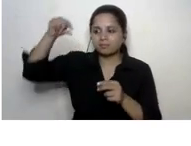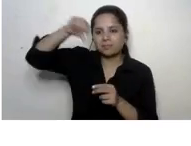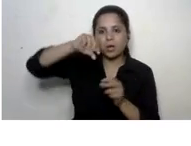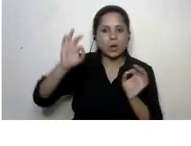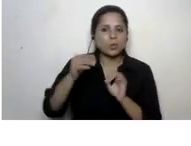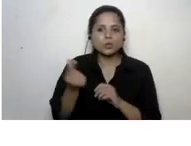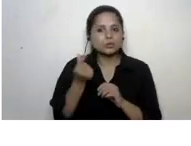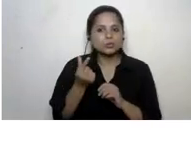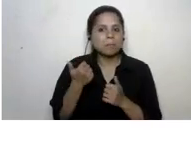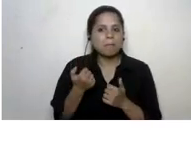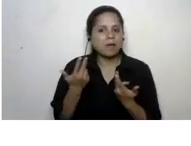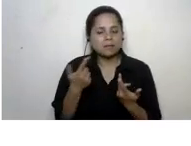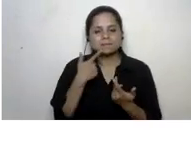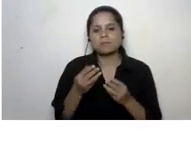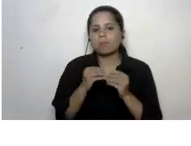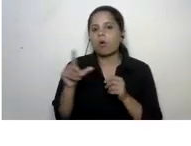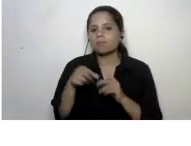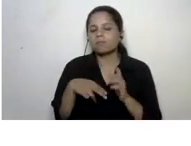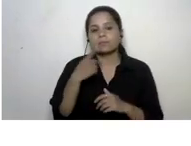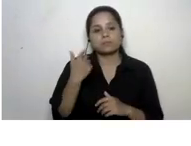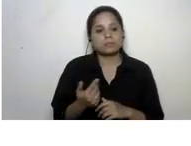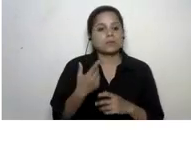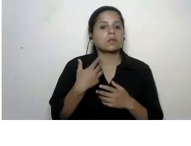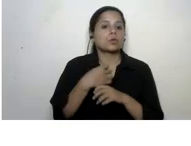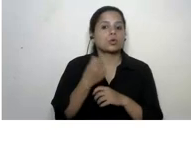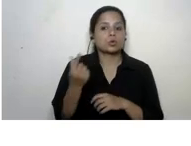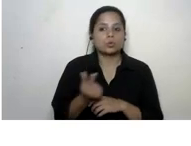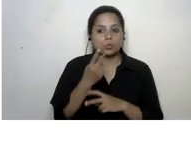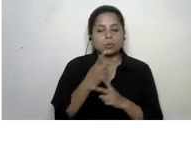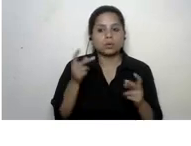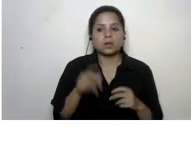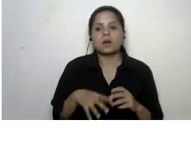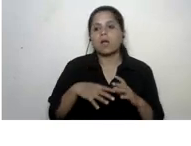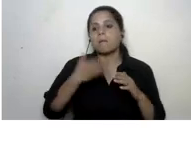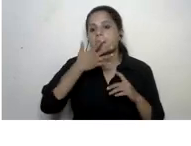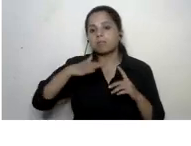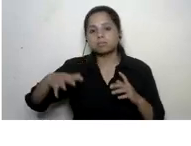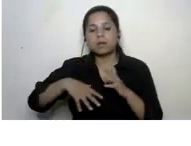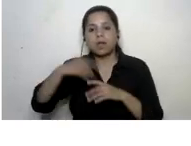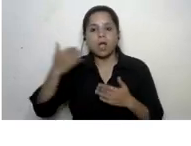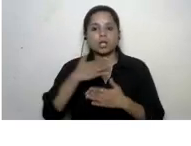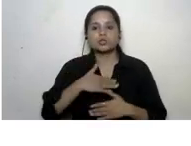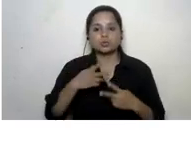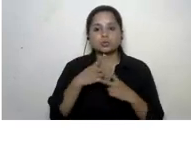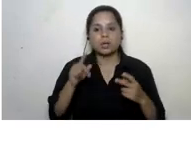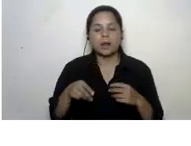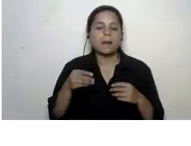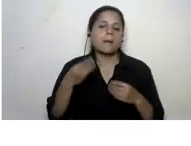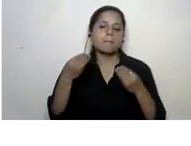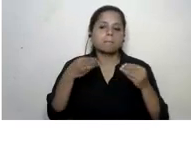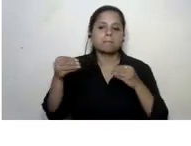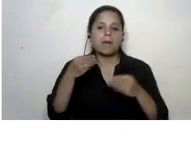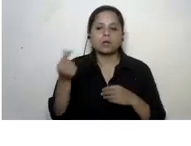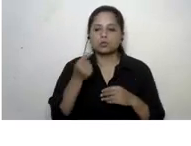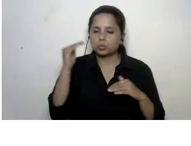and the next one is conduct litter drives in beaches and parks avoid using plastic i